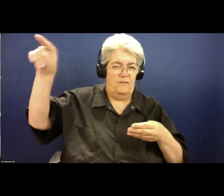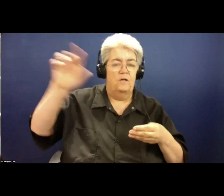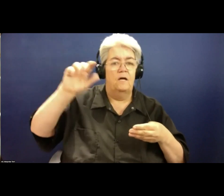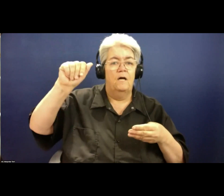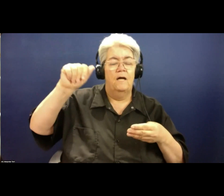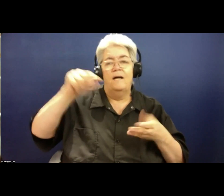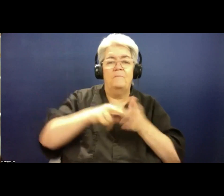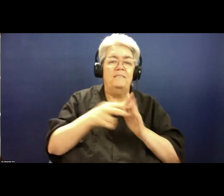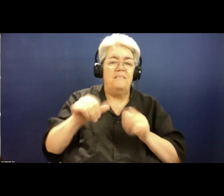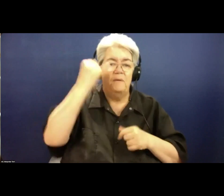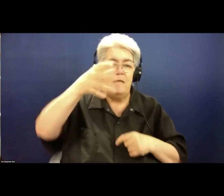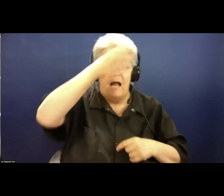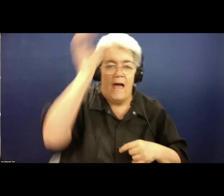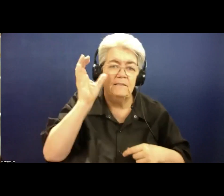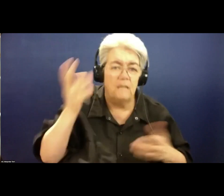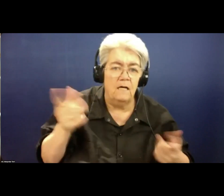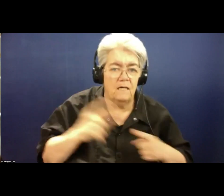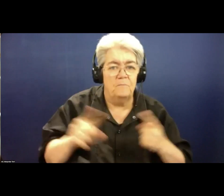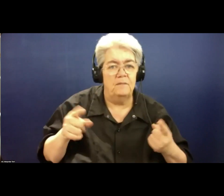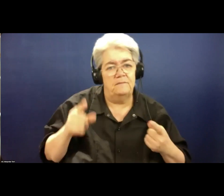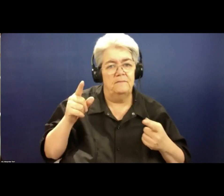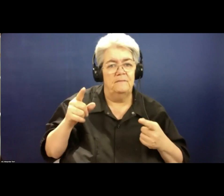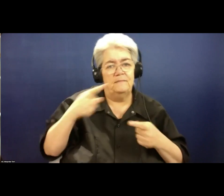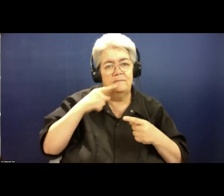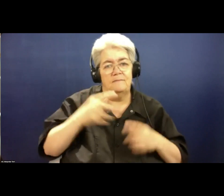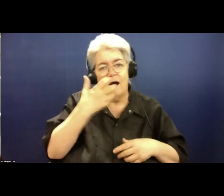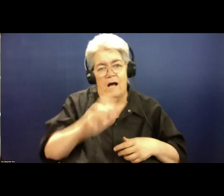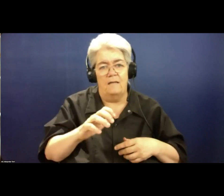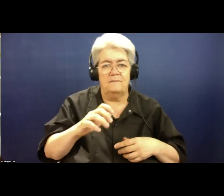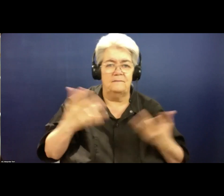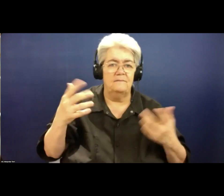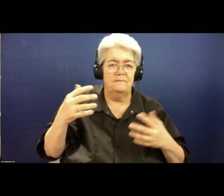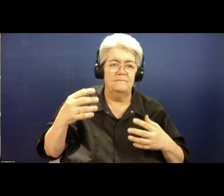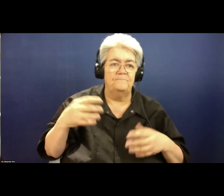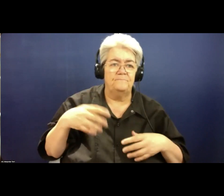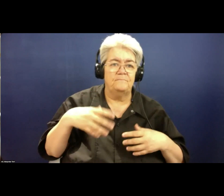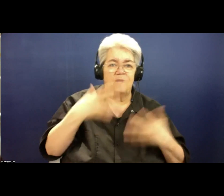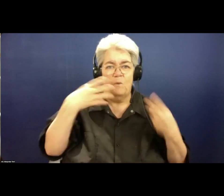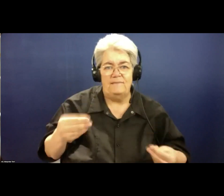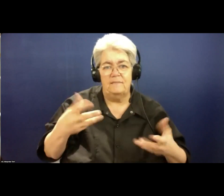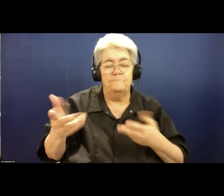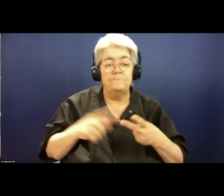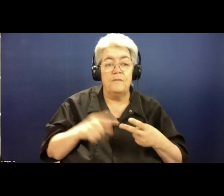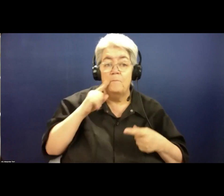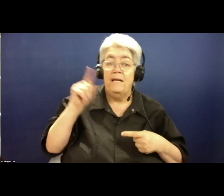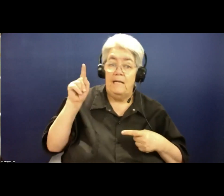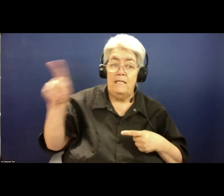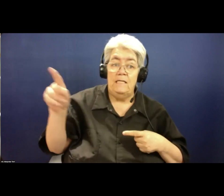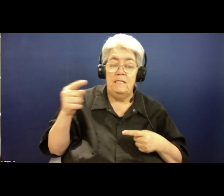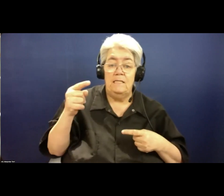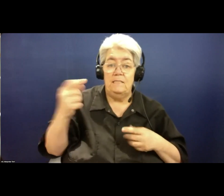of Australia, if you like, except the other extreme in temperature, very hot, very tropical. And this man said in his one